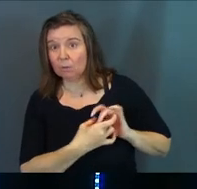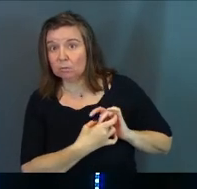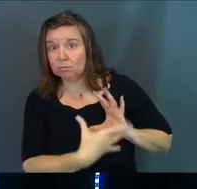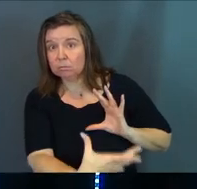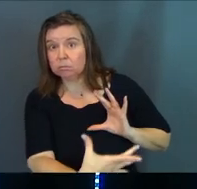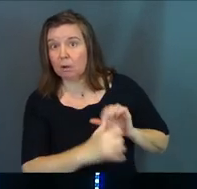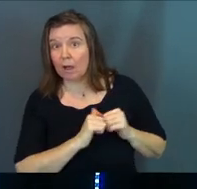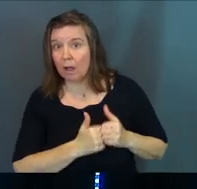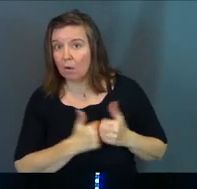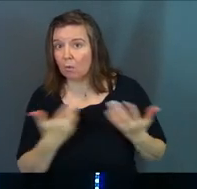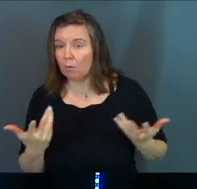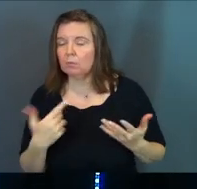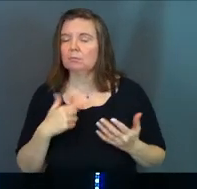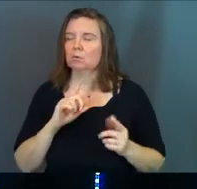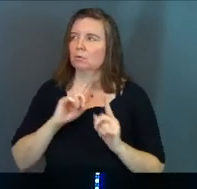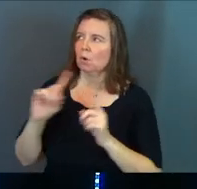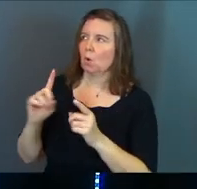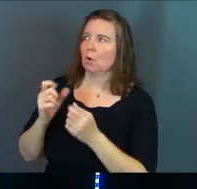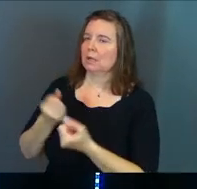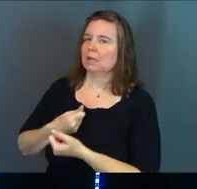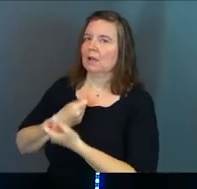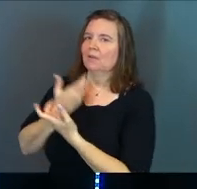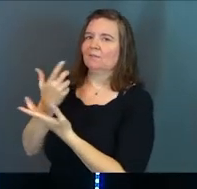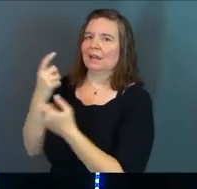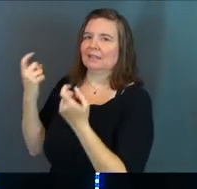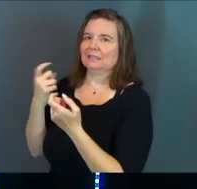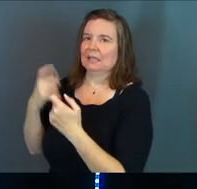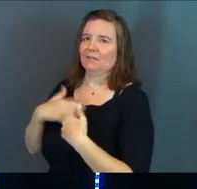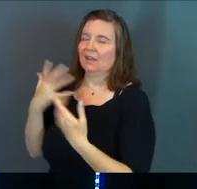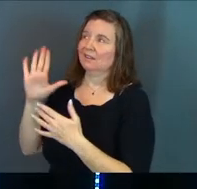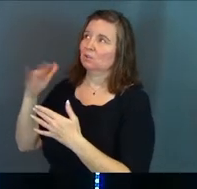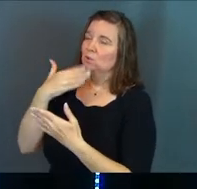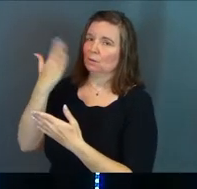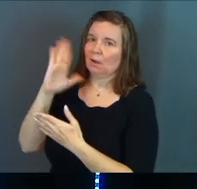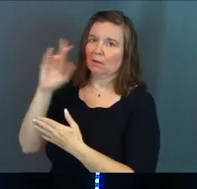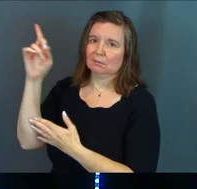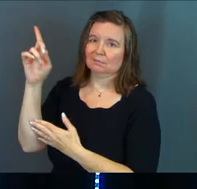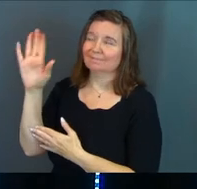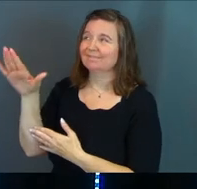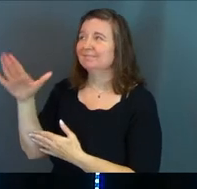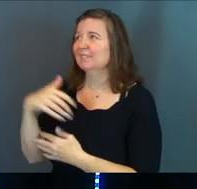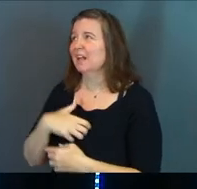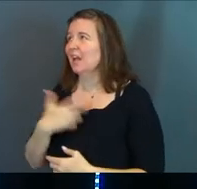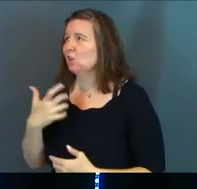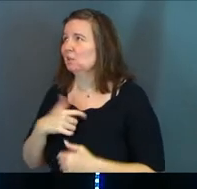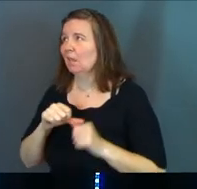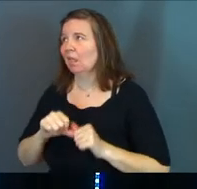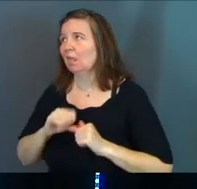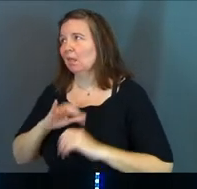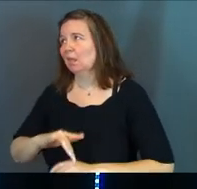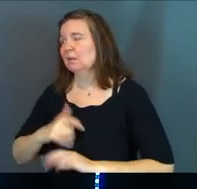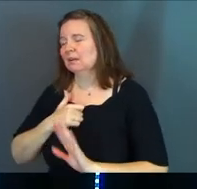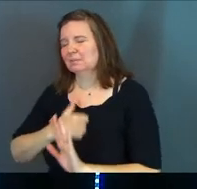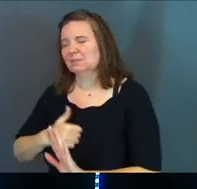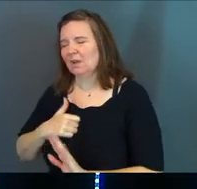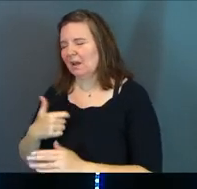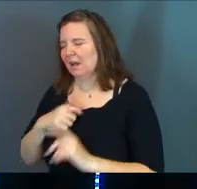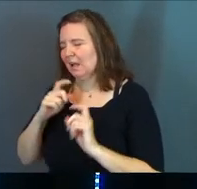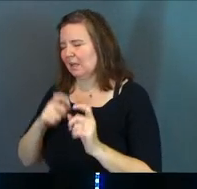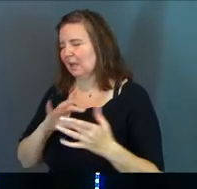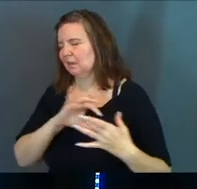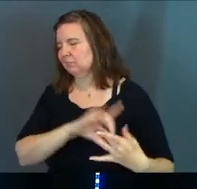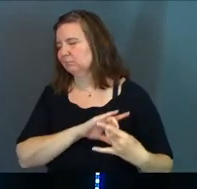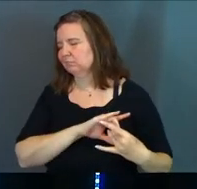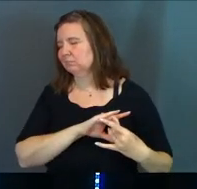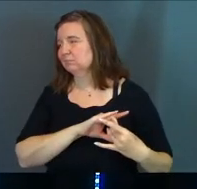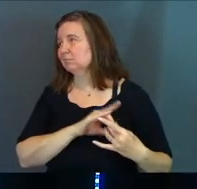that is to go and confess that sin of anger to your Savior. And to say I am sorry that I gave him